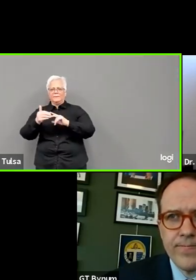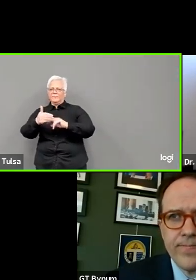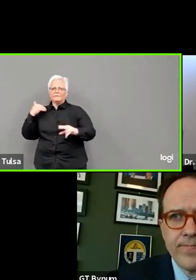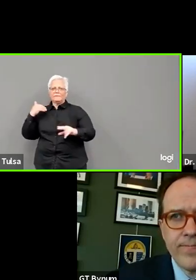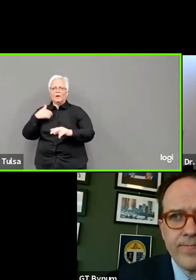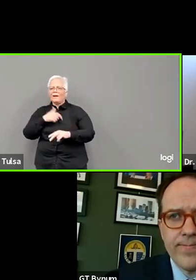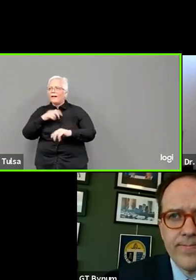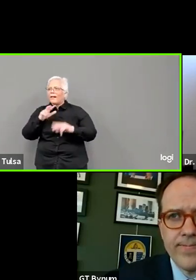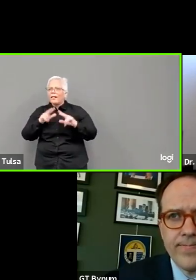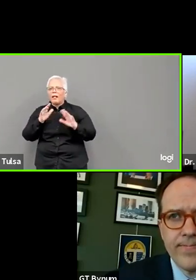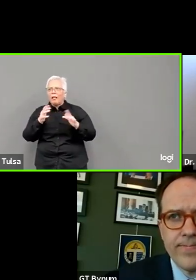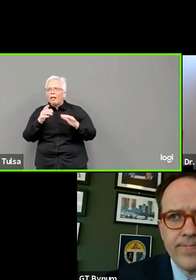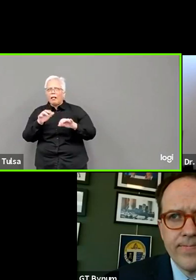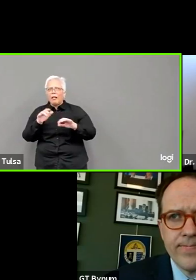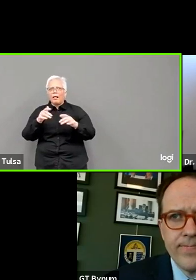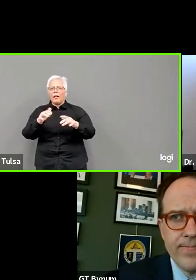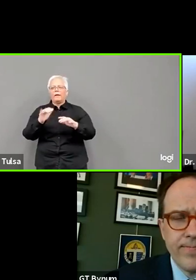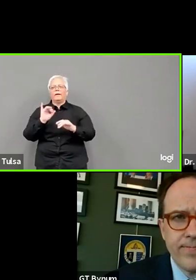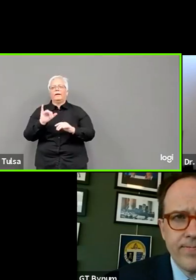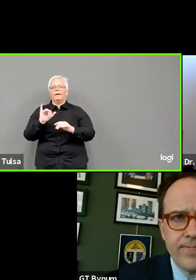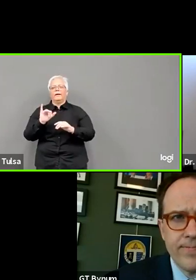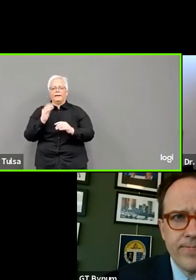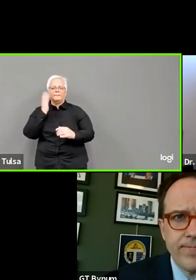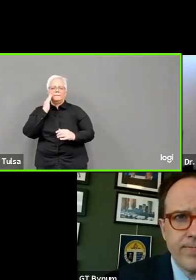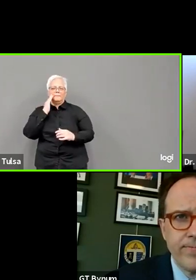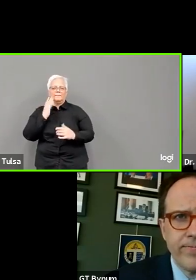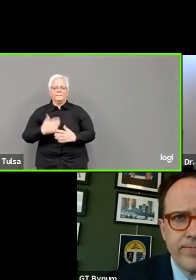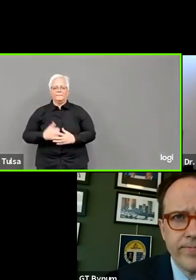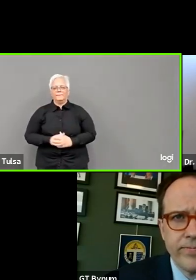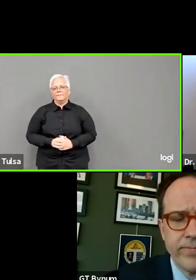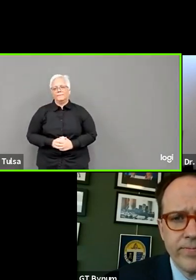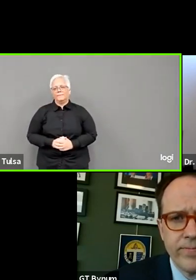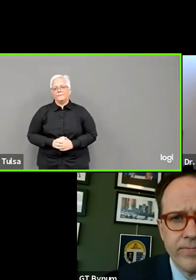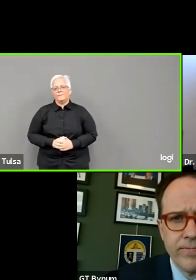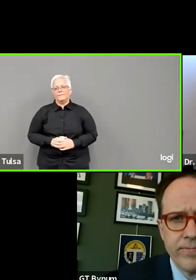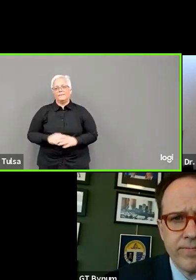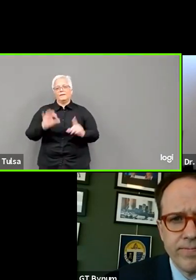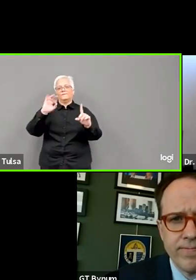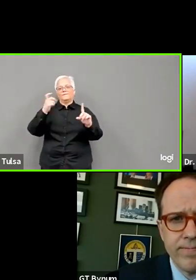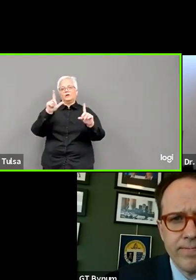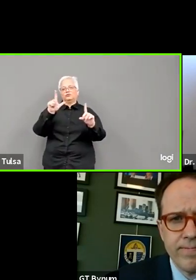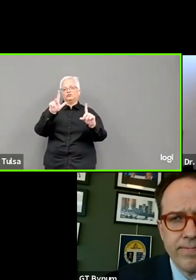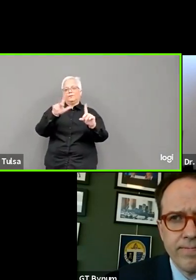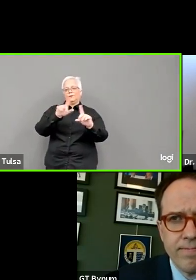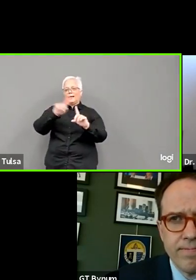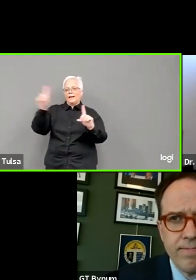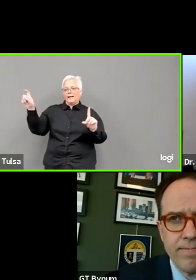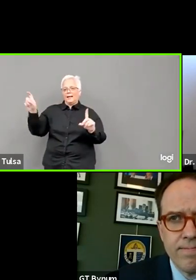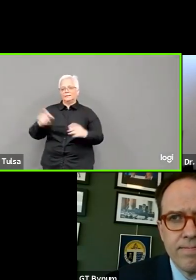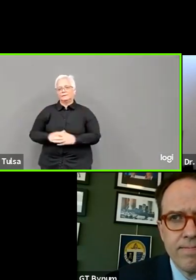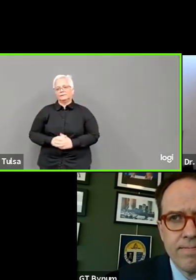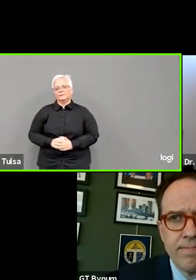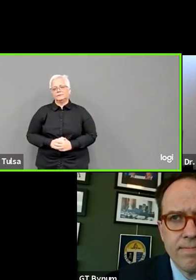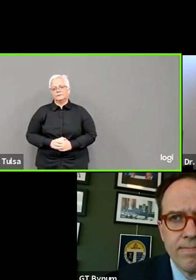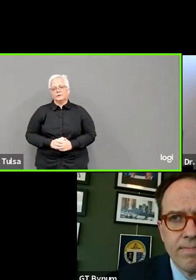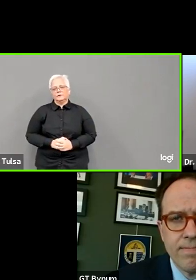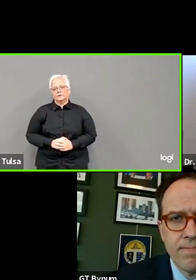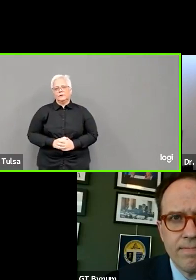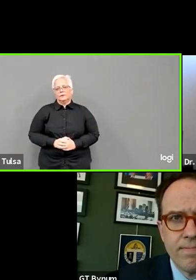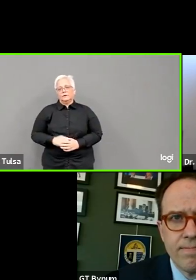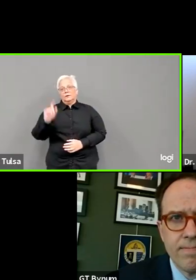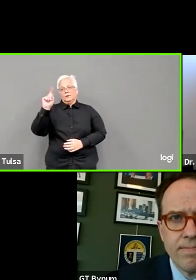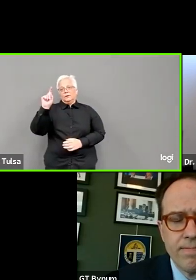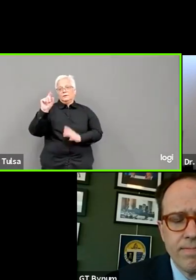from Fox 23. The state changed how it is preliminarily counting the number of people who have died